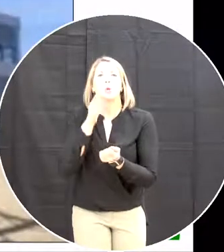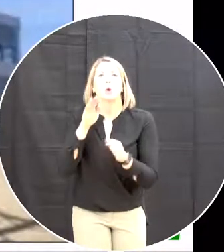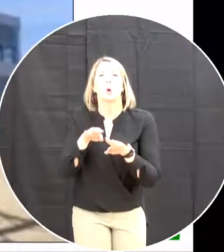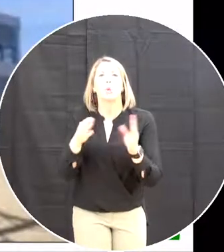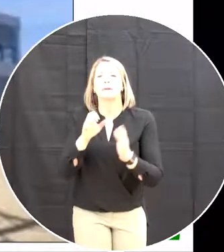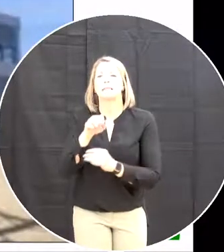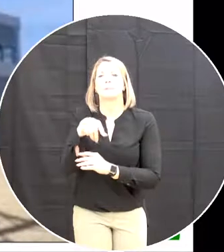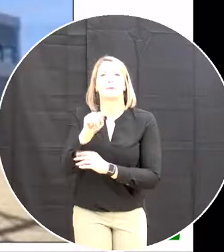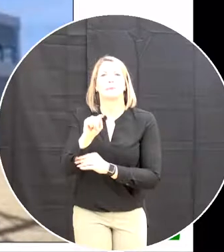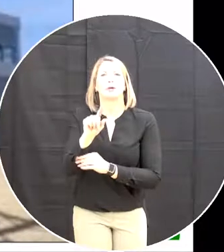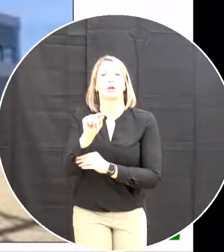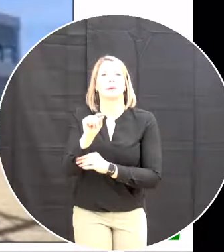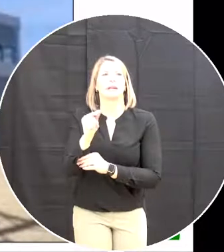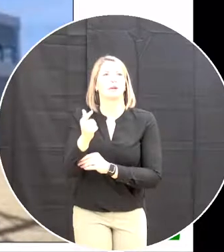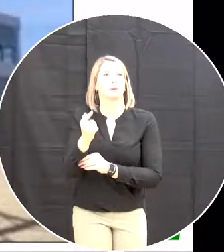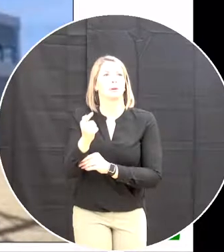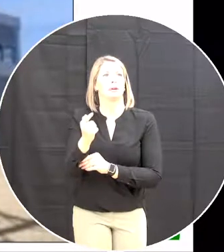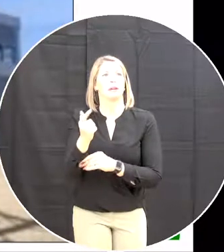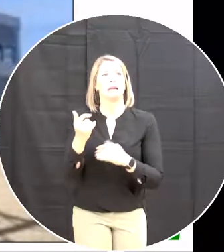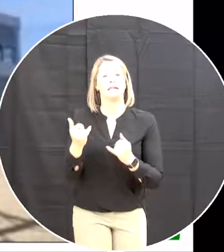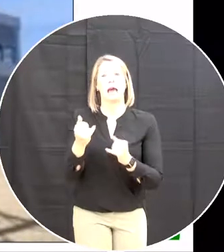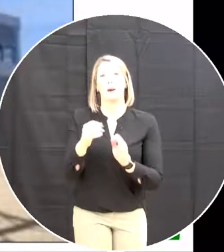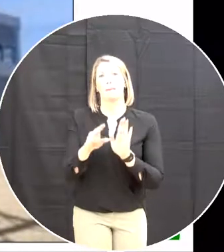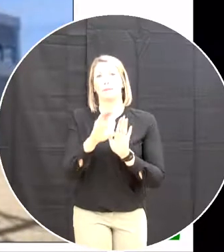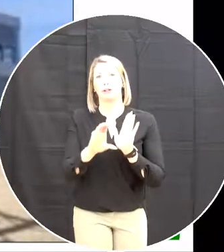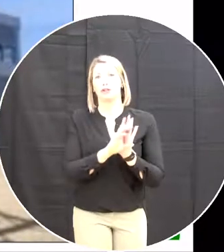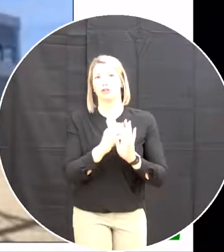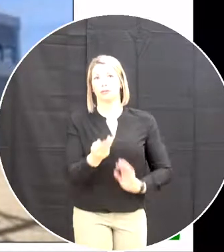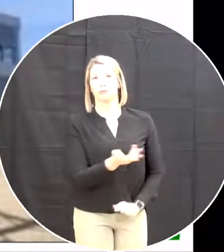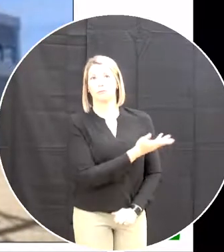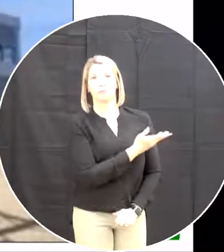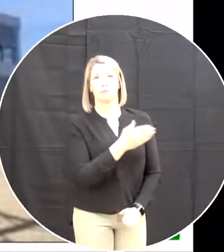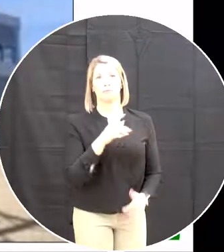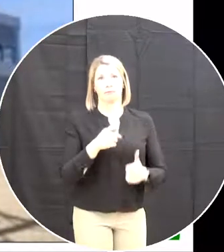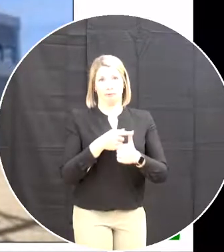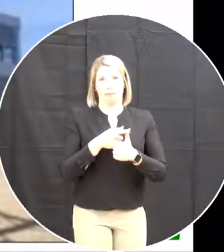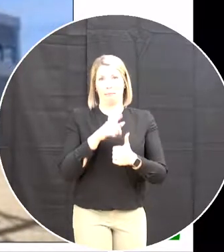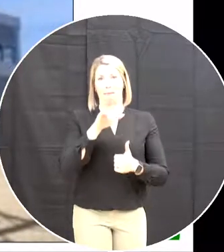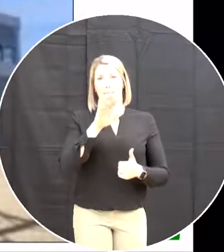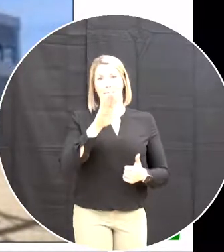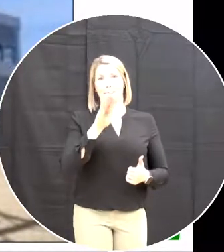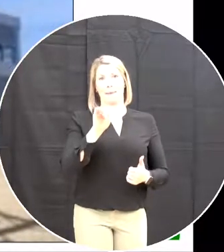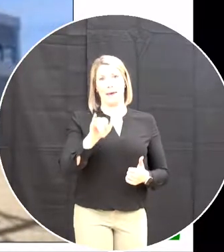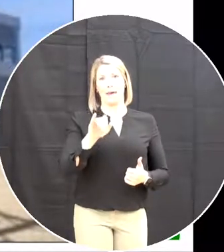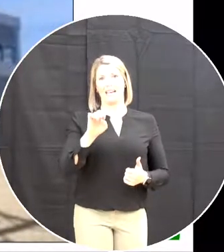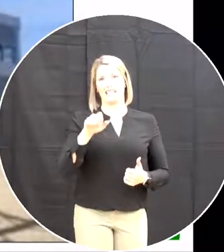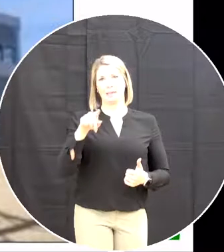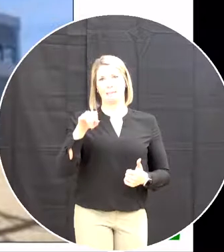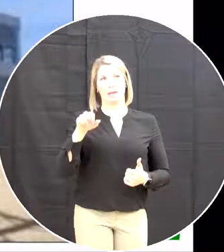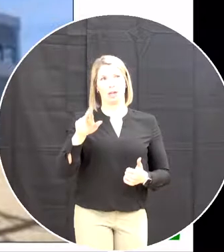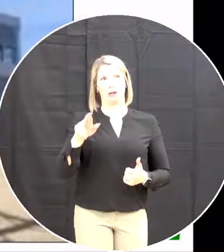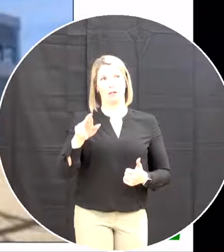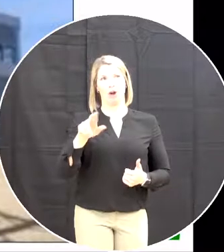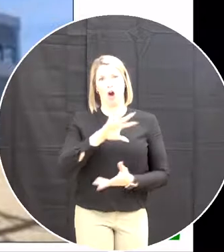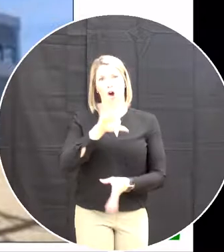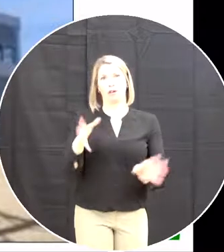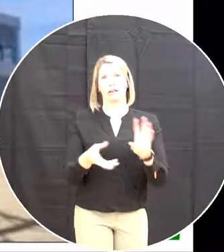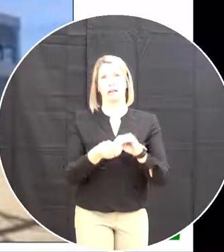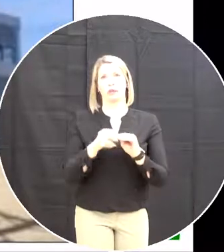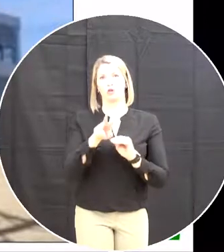This is a Bay to Spare Academy Which will have an enrollment of approximately 200